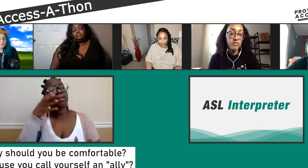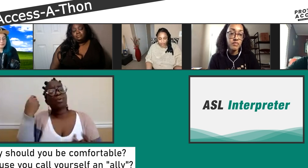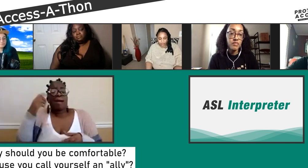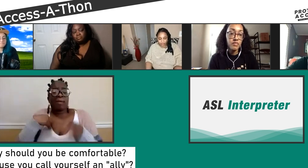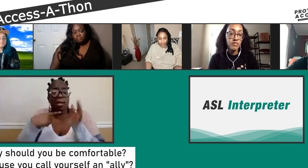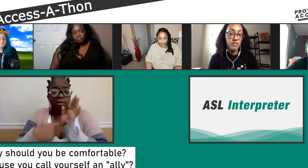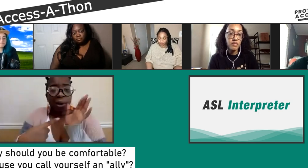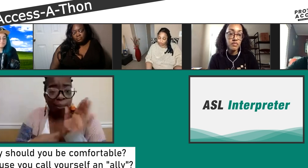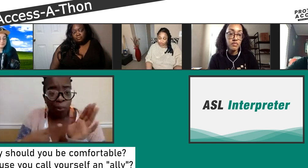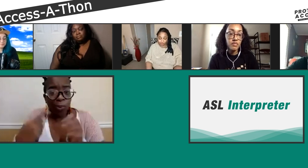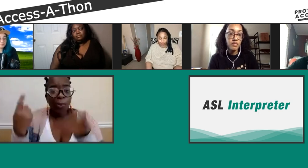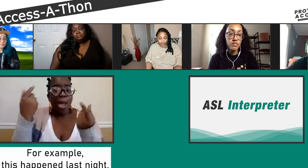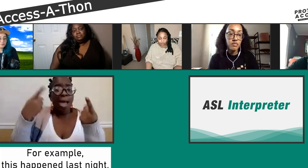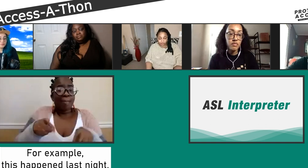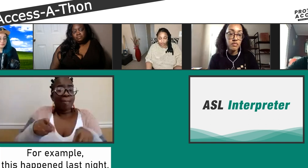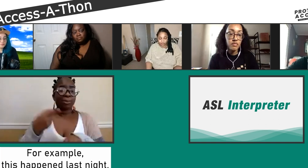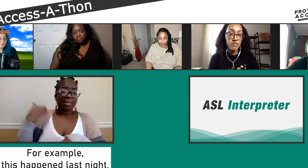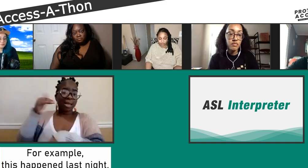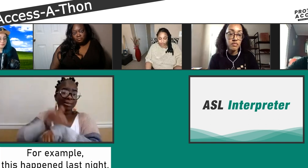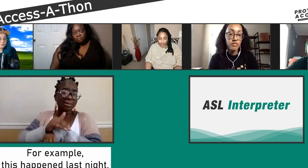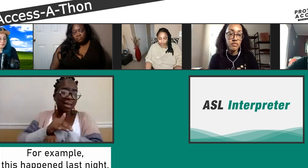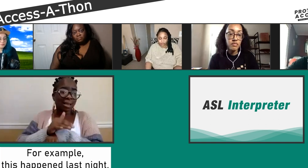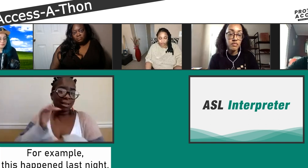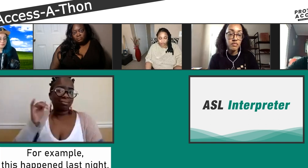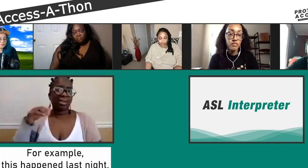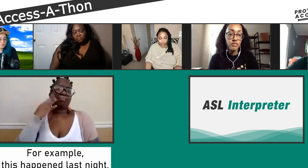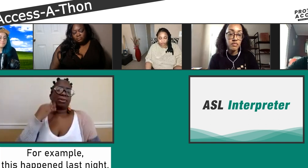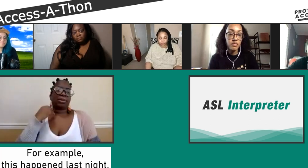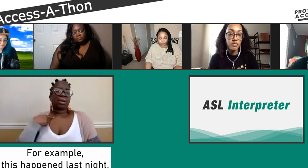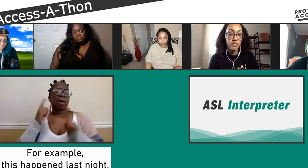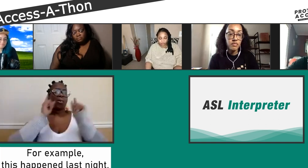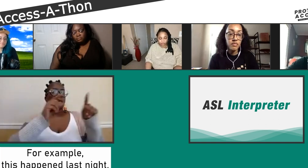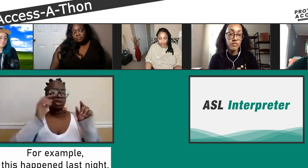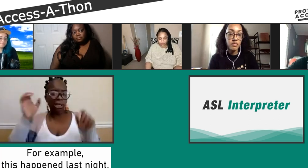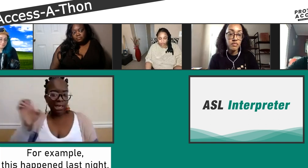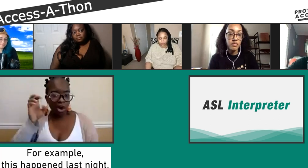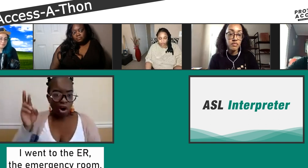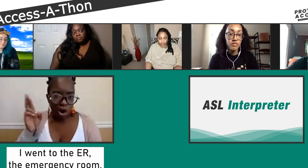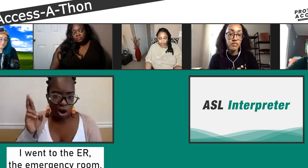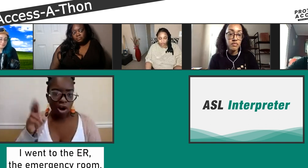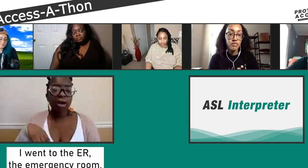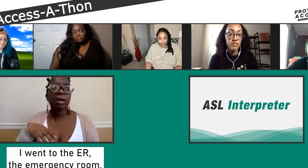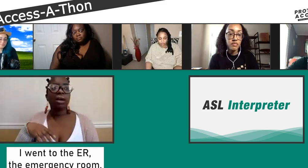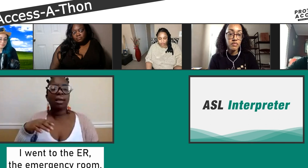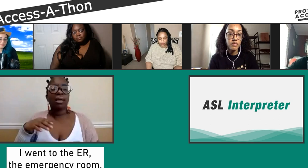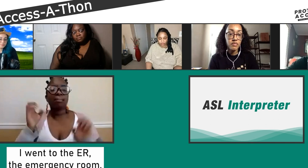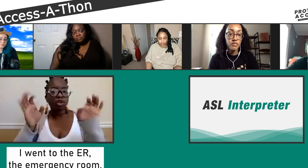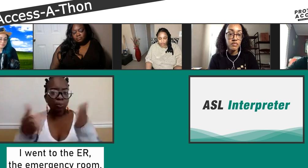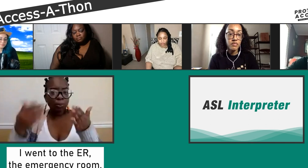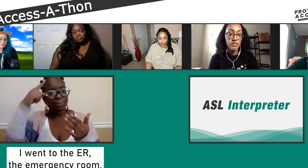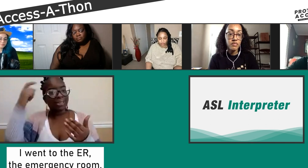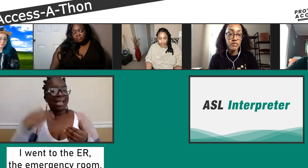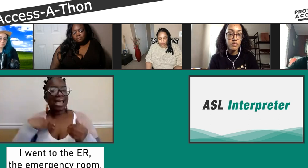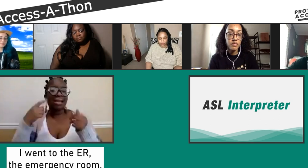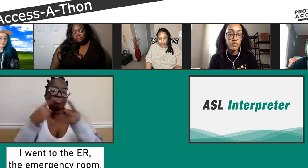yourself an ally? And for example, what happened to me last night? I experienced going to the emergency